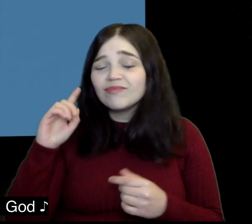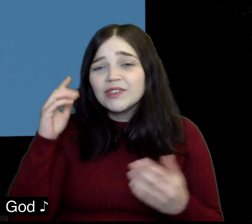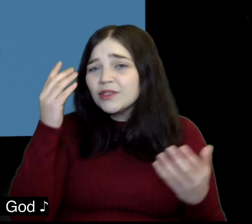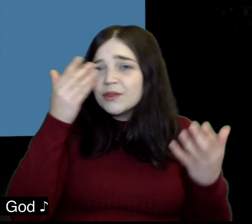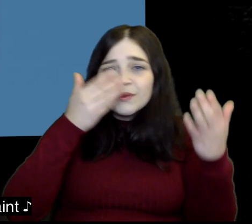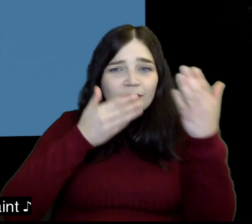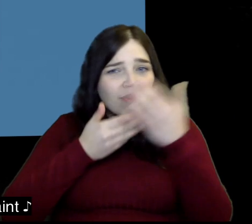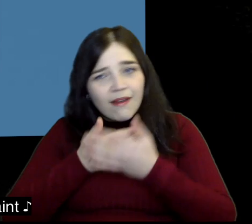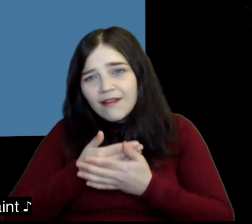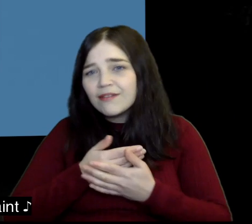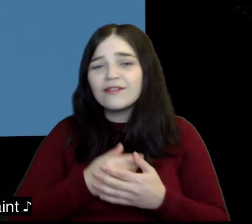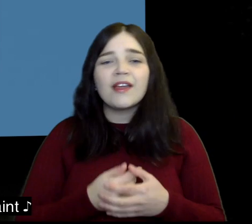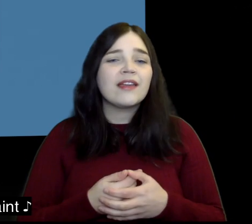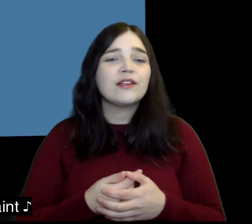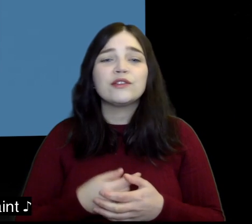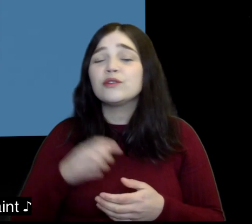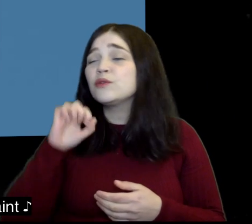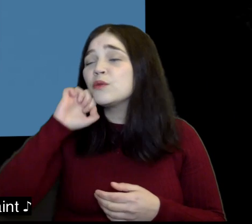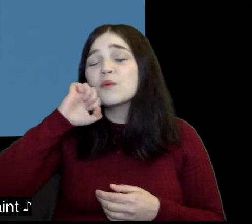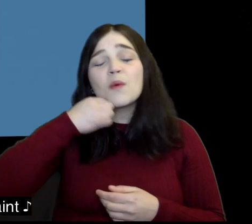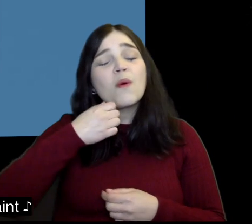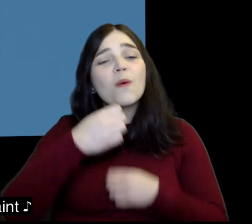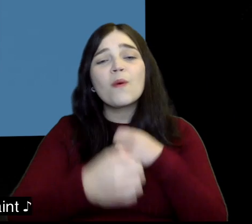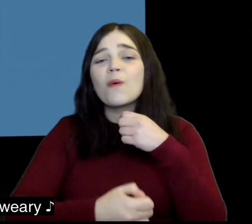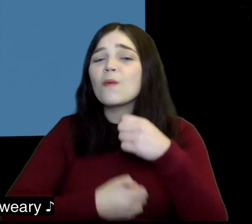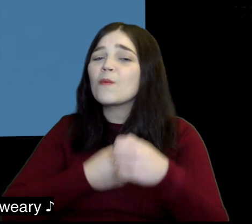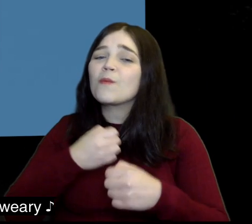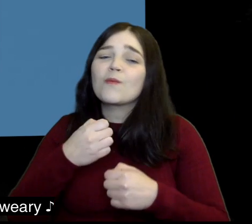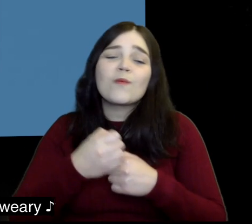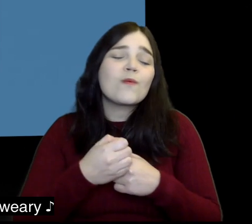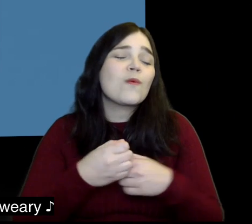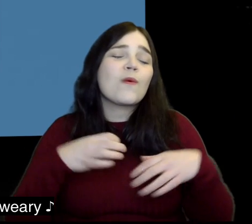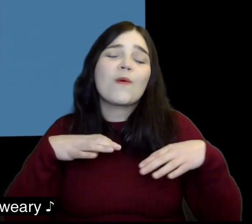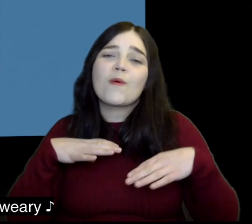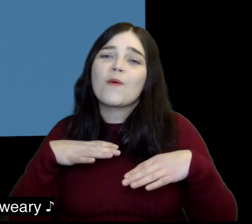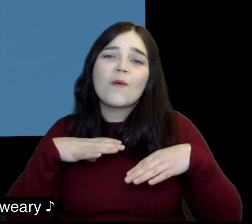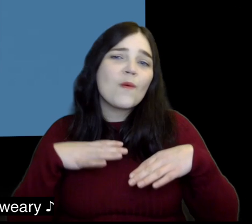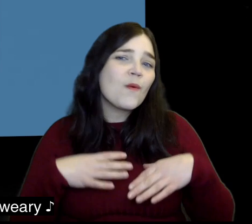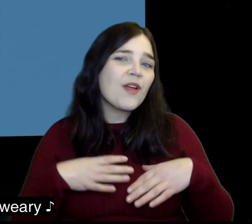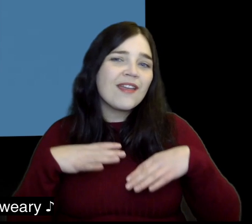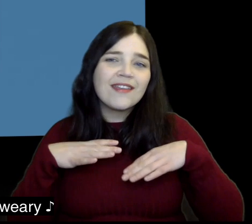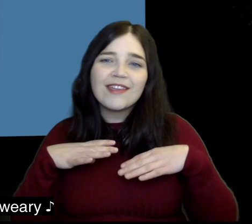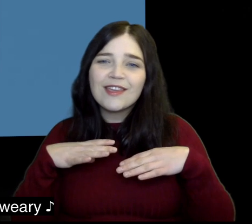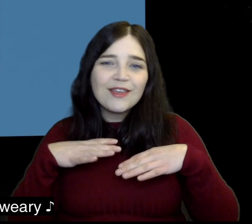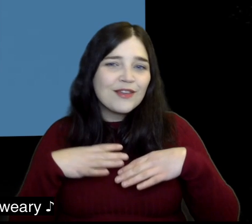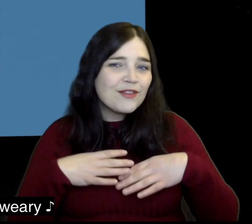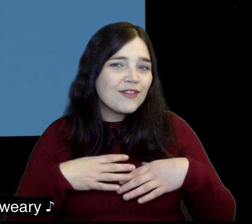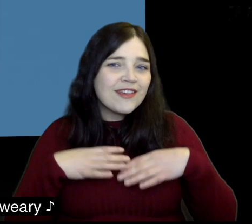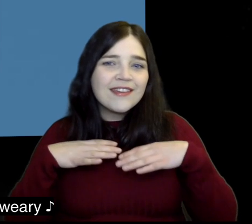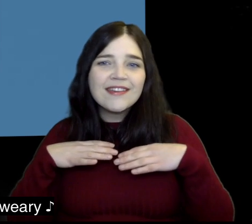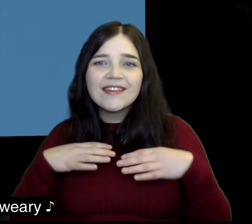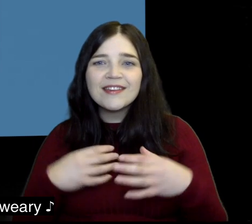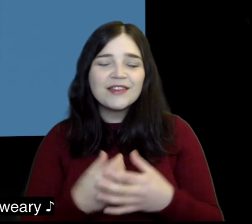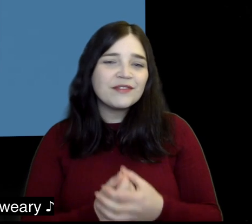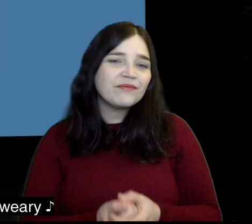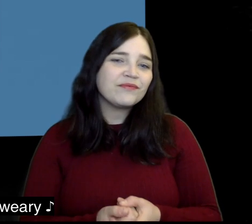You do not make you want Who